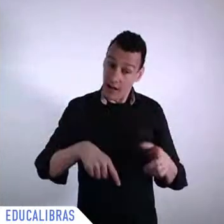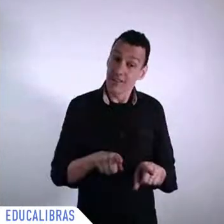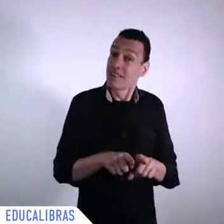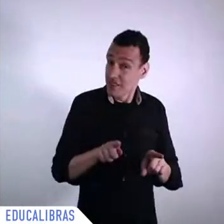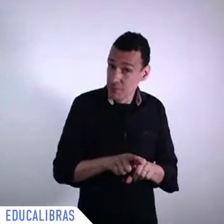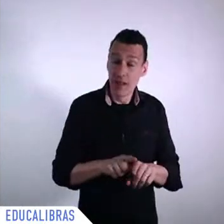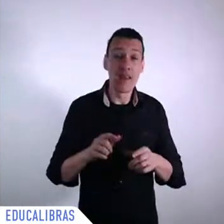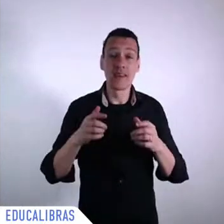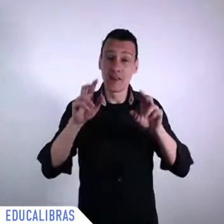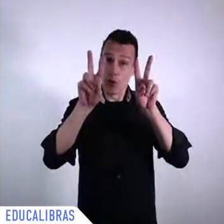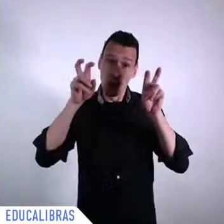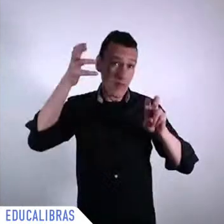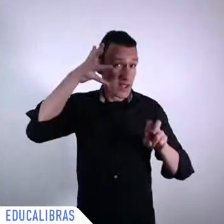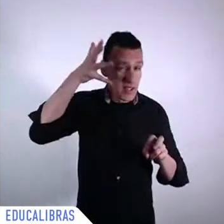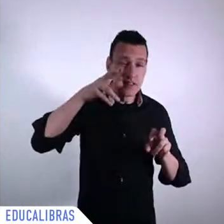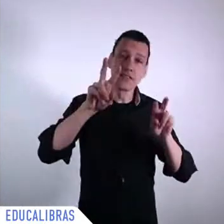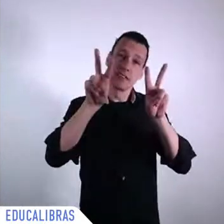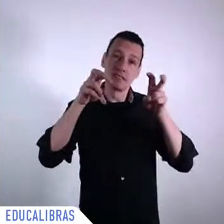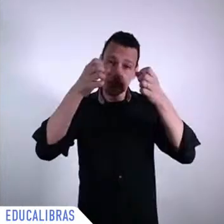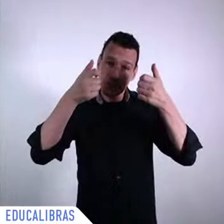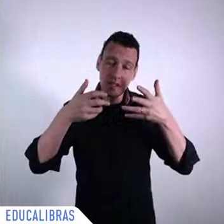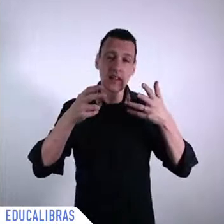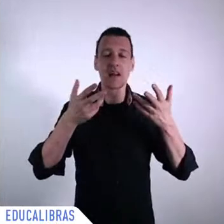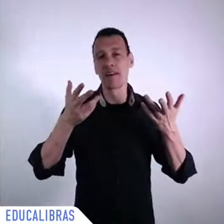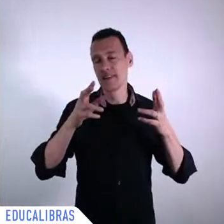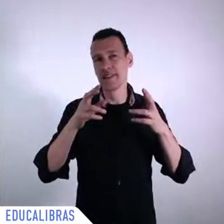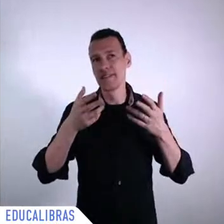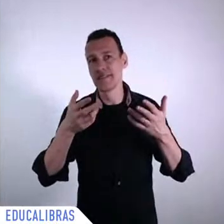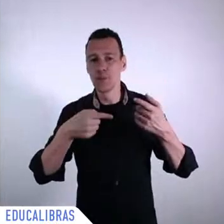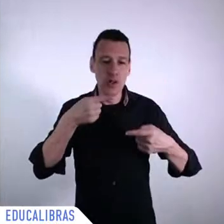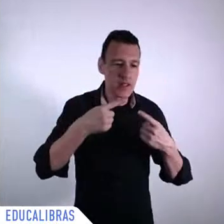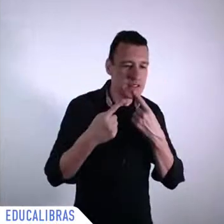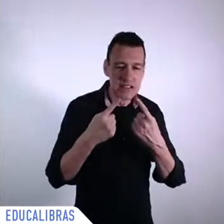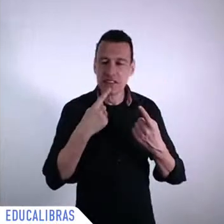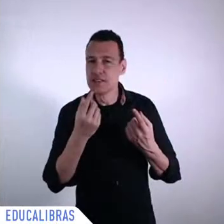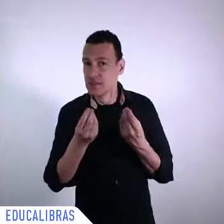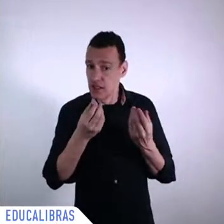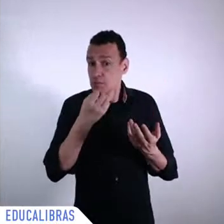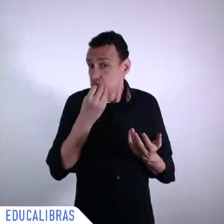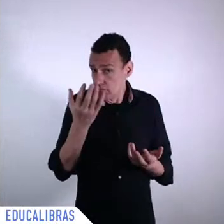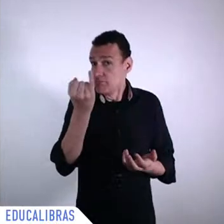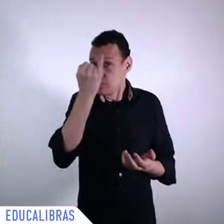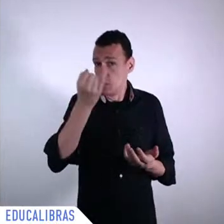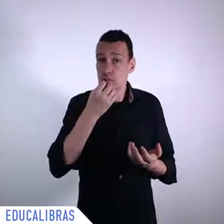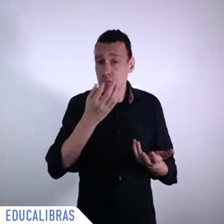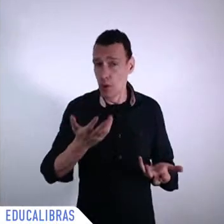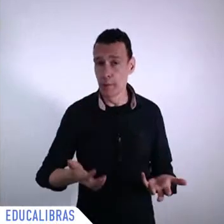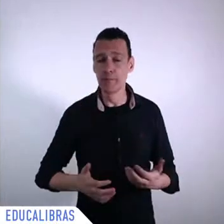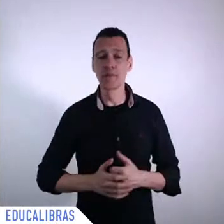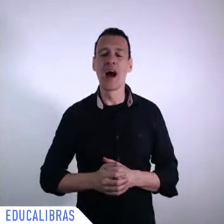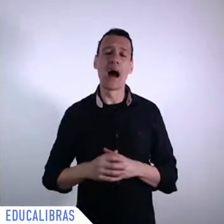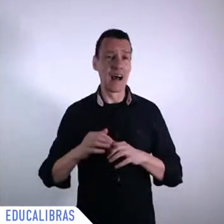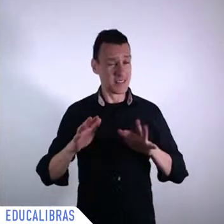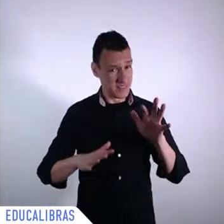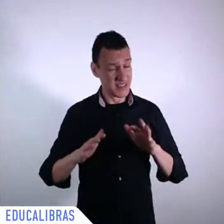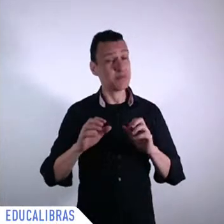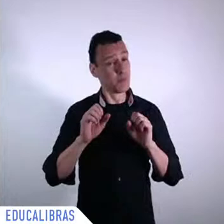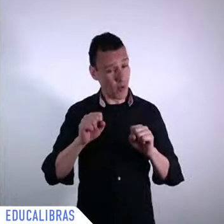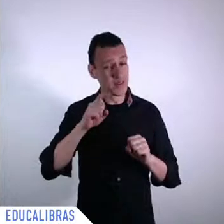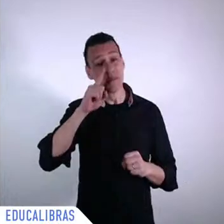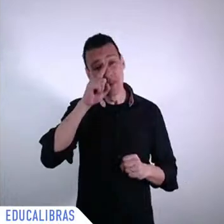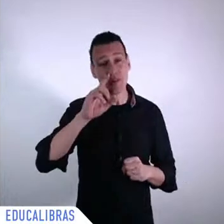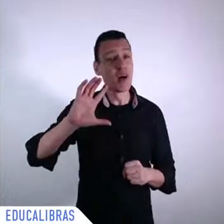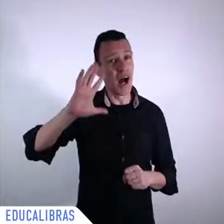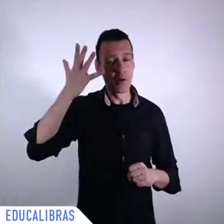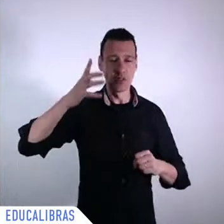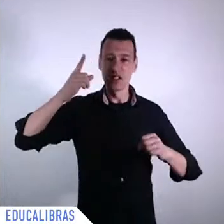old style austerity policies that have proven disastrous in Latin America and we need to